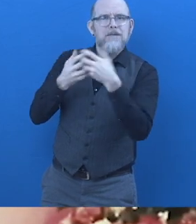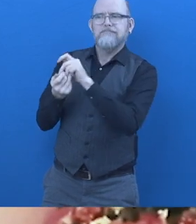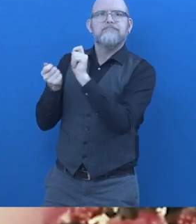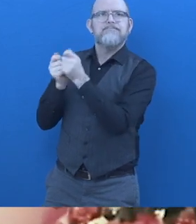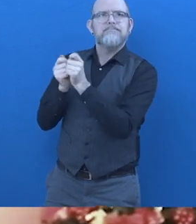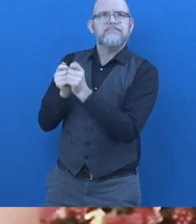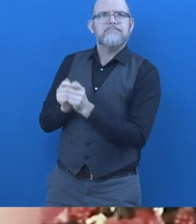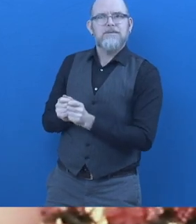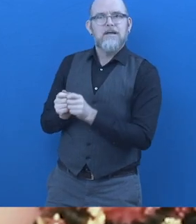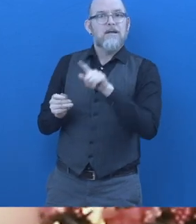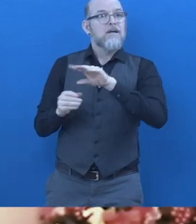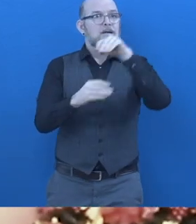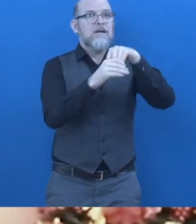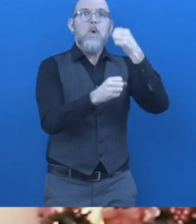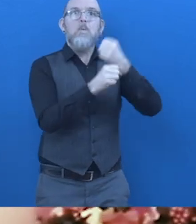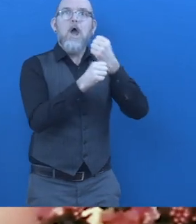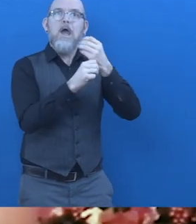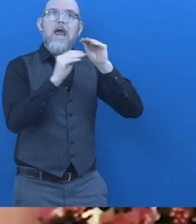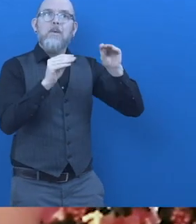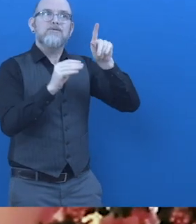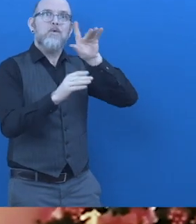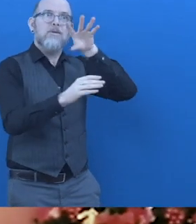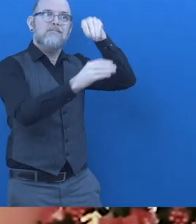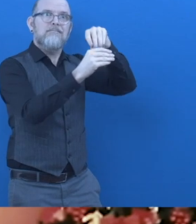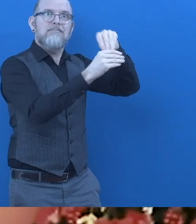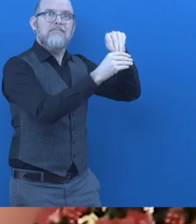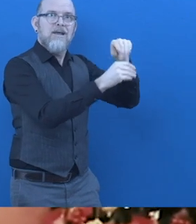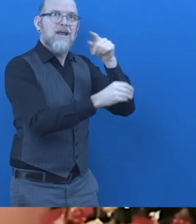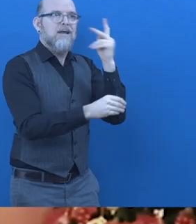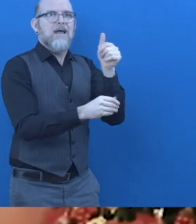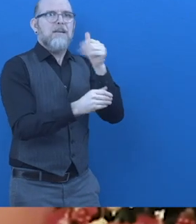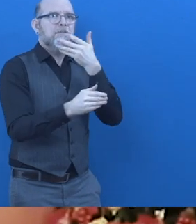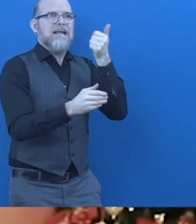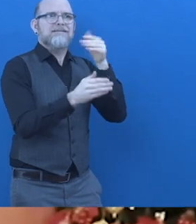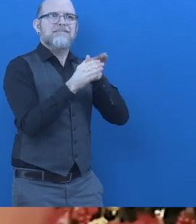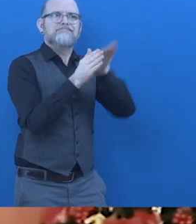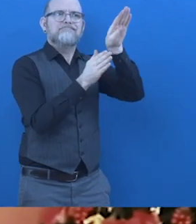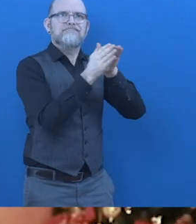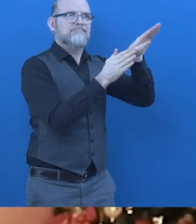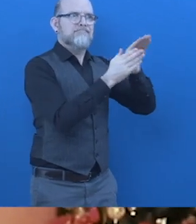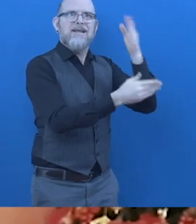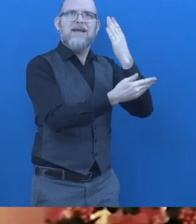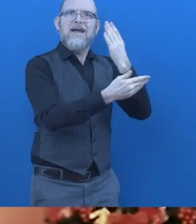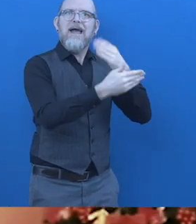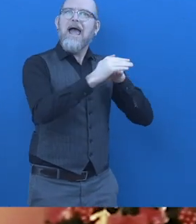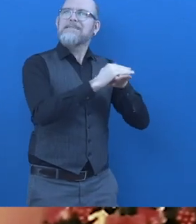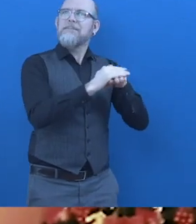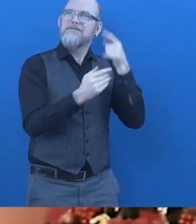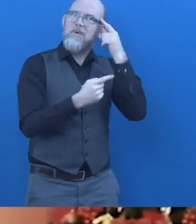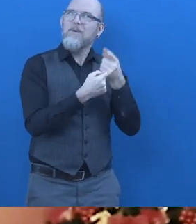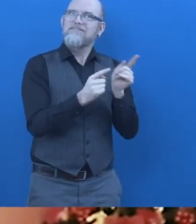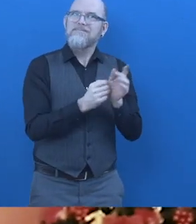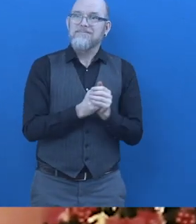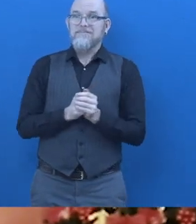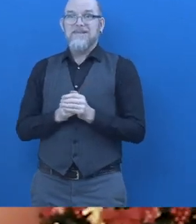try to adjust the curricula for vocational training, at least in the